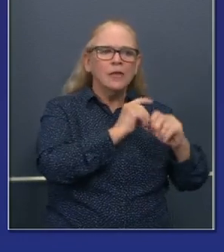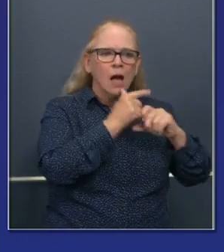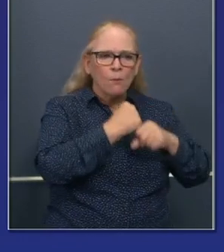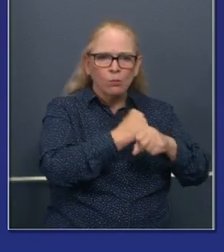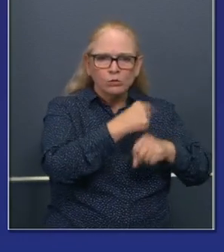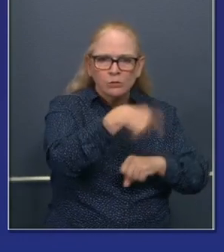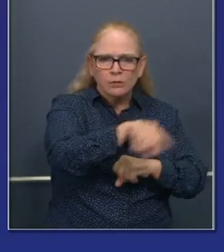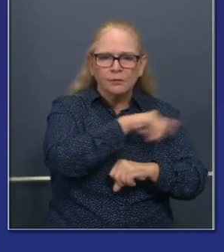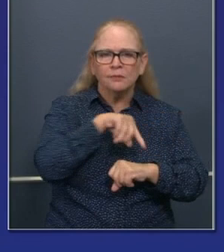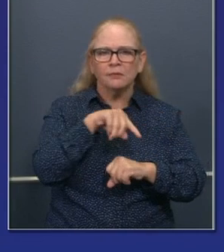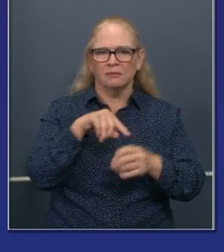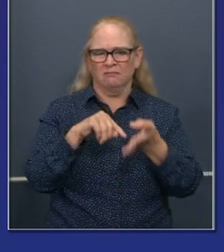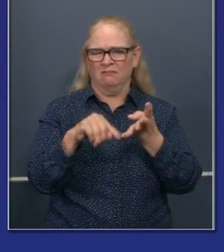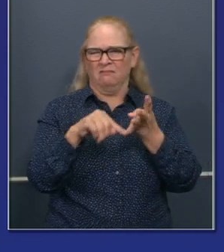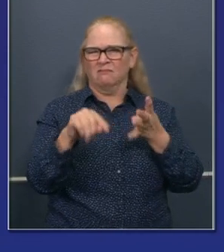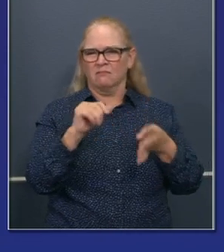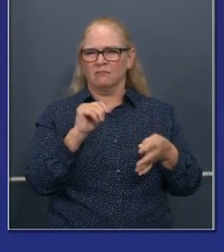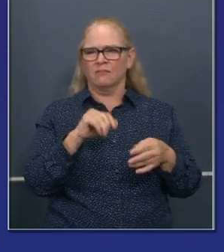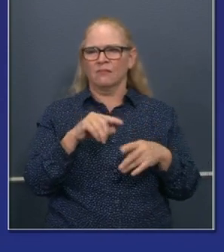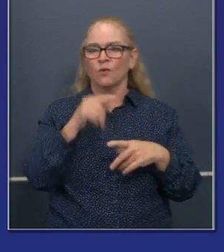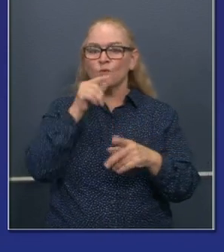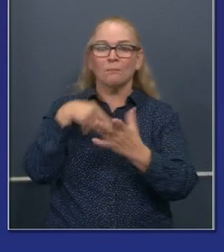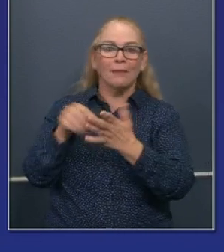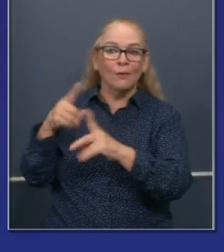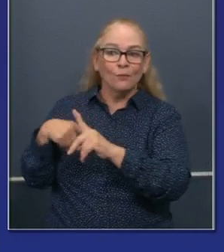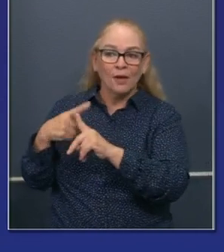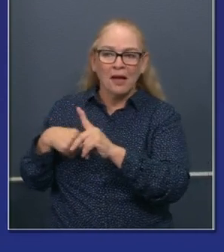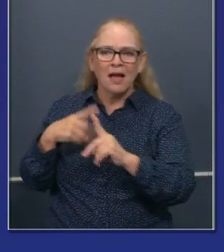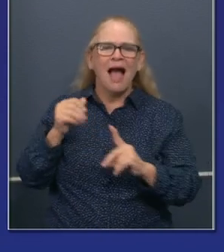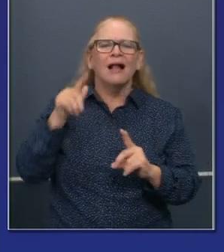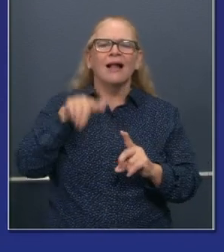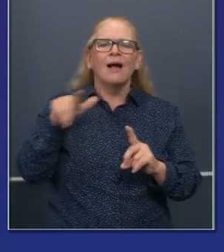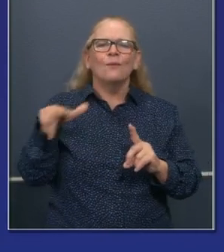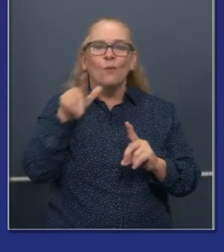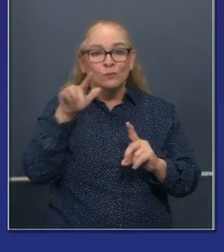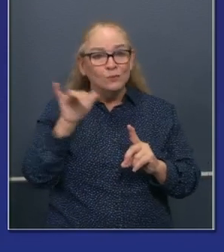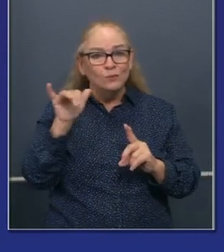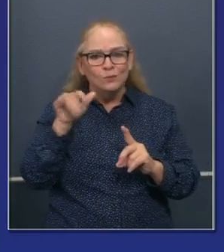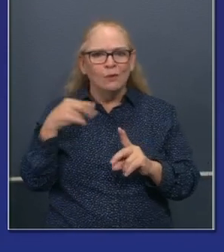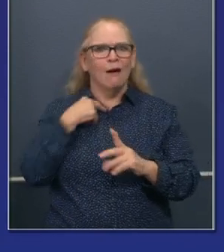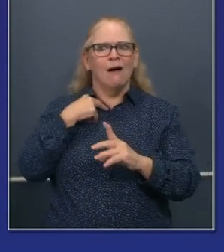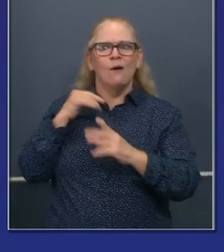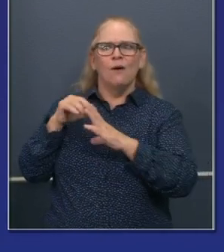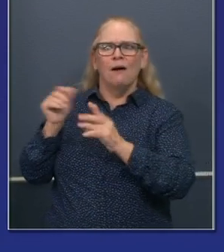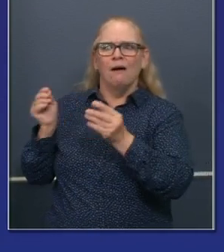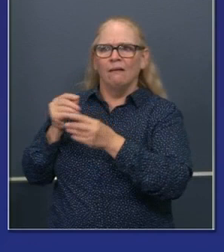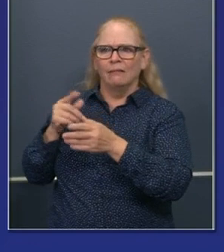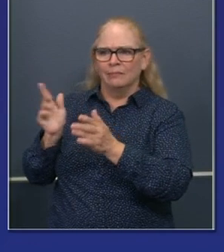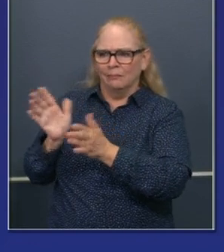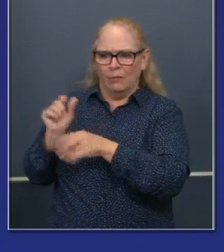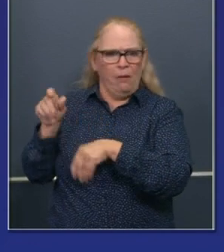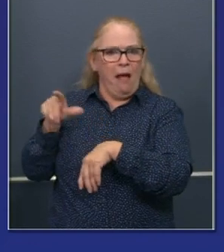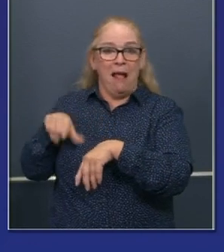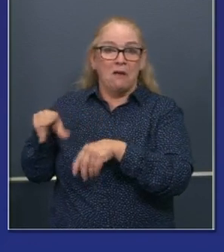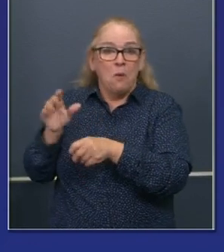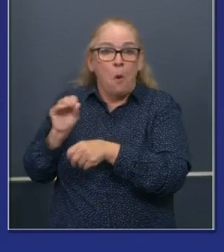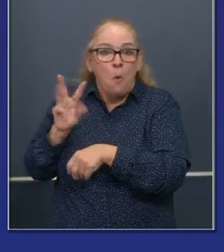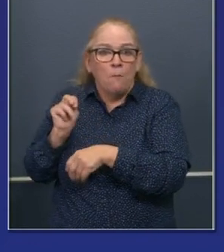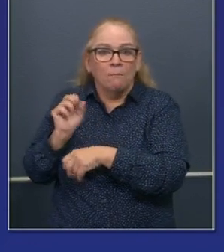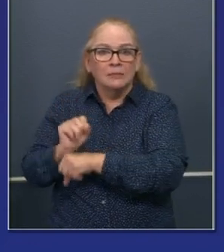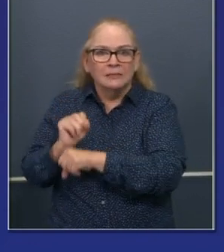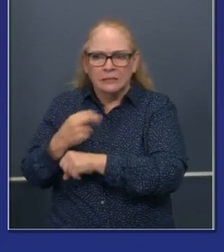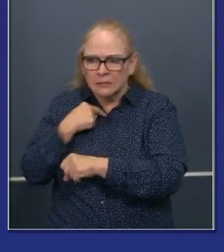most vulnerable renters and small landlords as well. And speaking of that, one of the ideas that